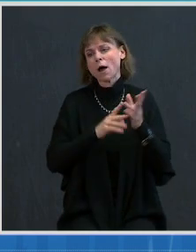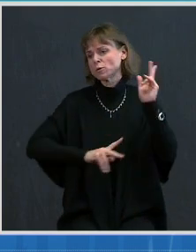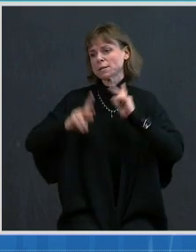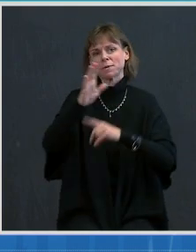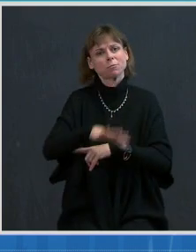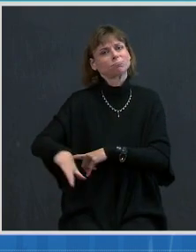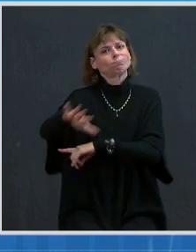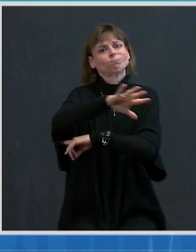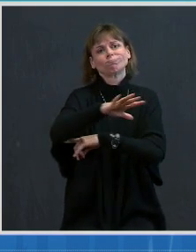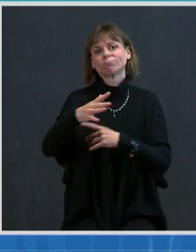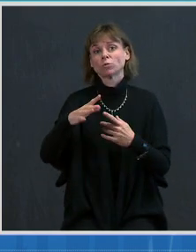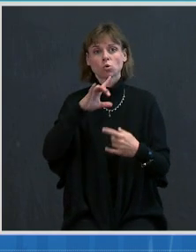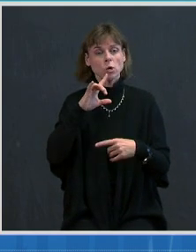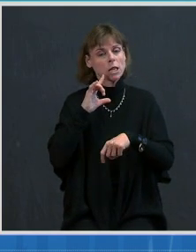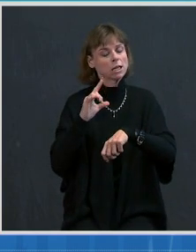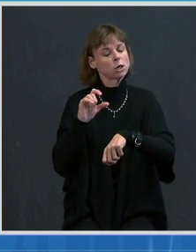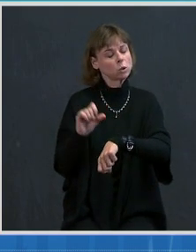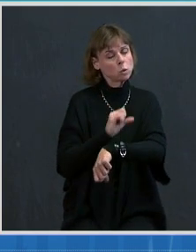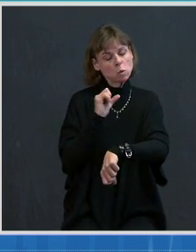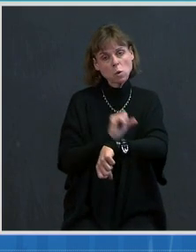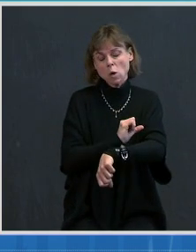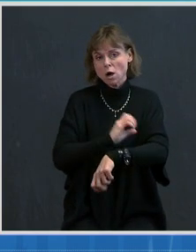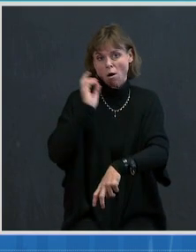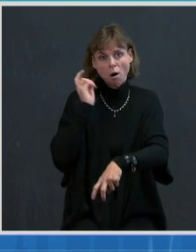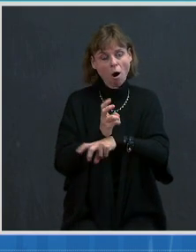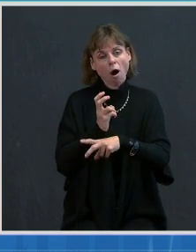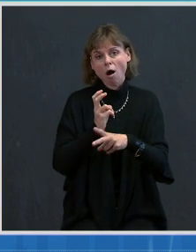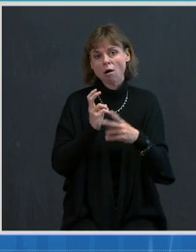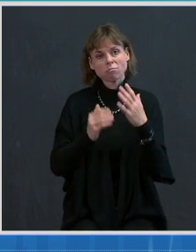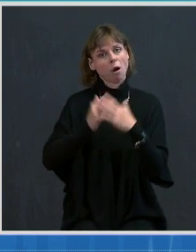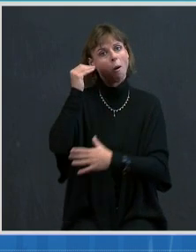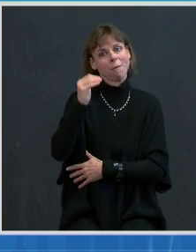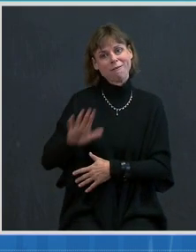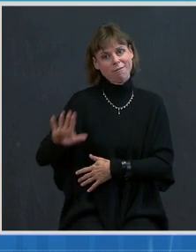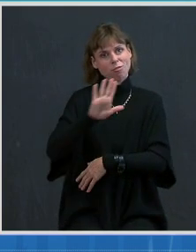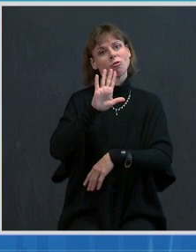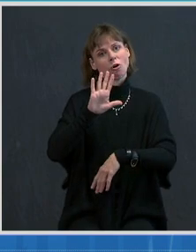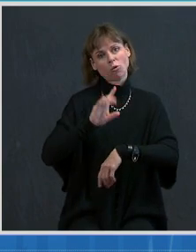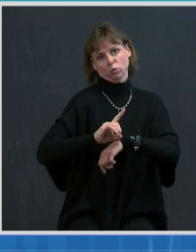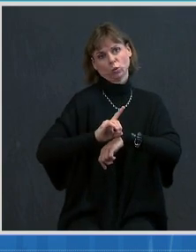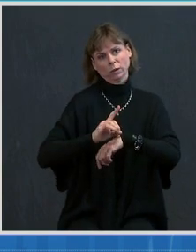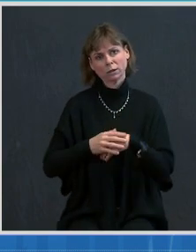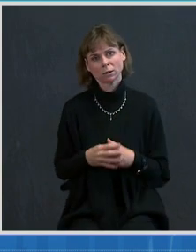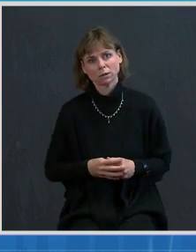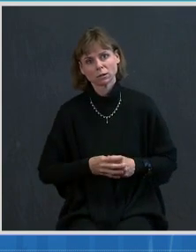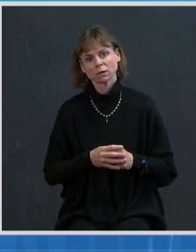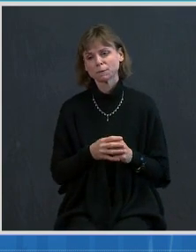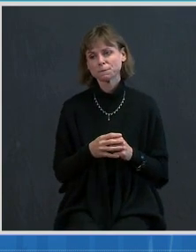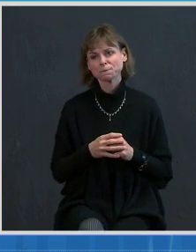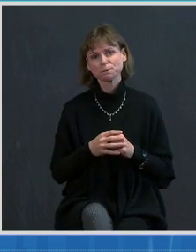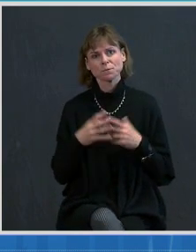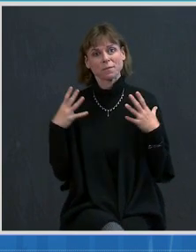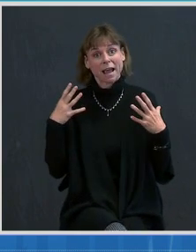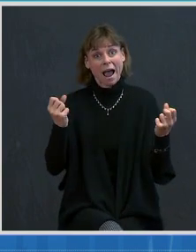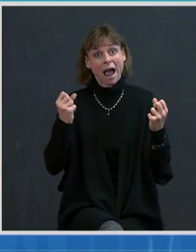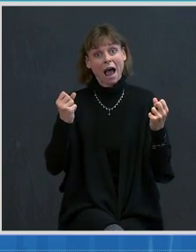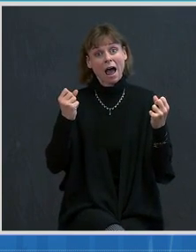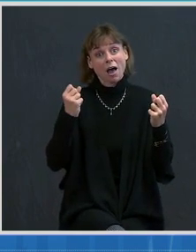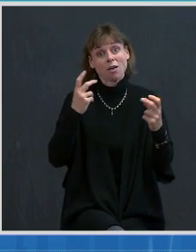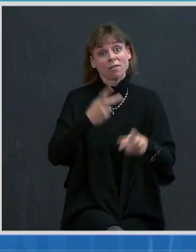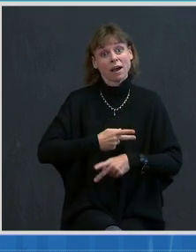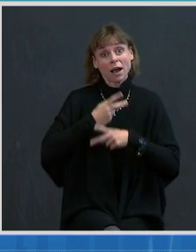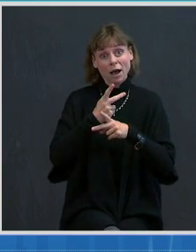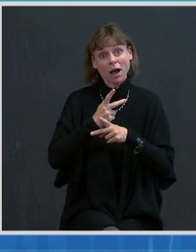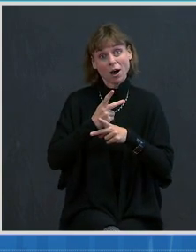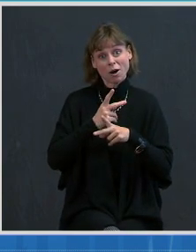who are going above and beyond the call of duty. Healthcare providers across the country are doing everything they can